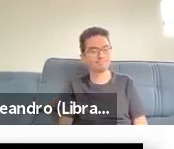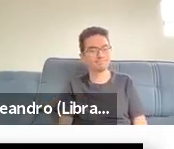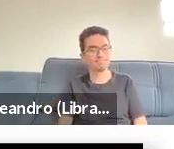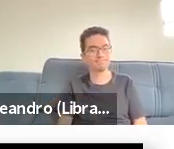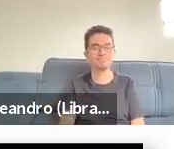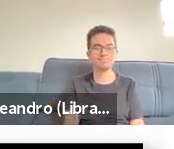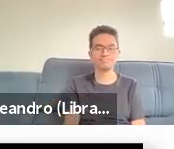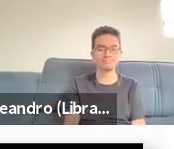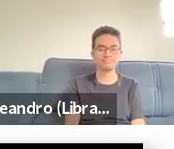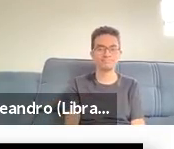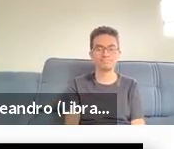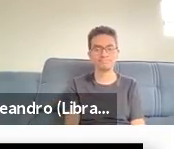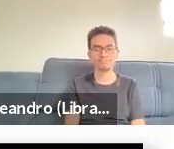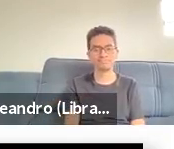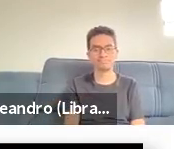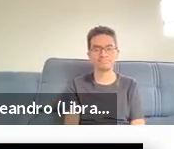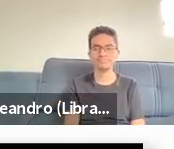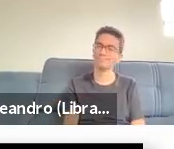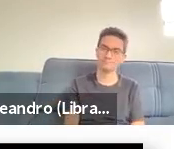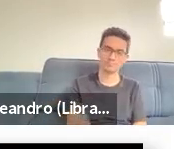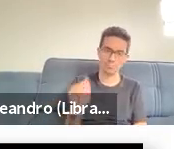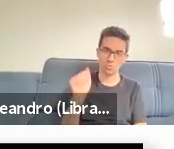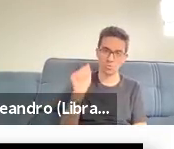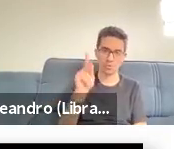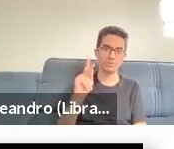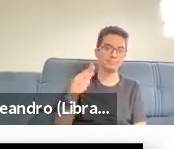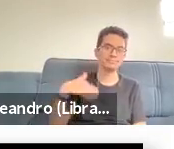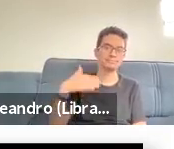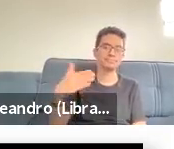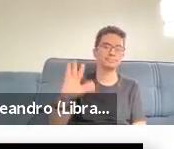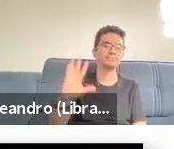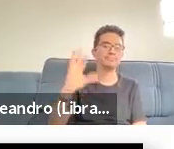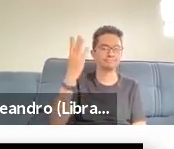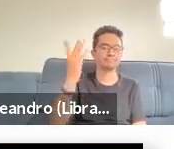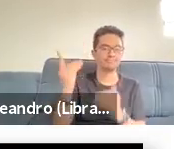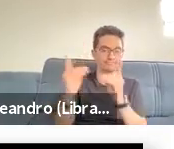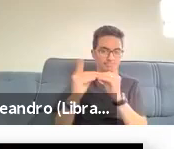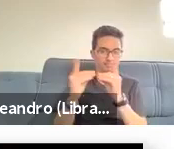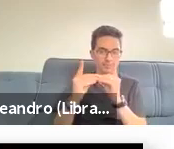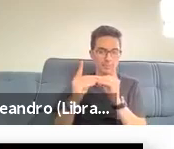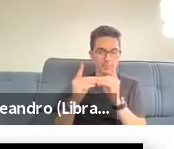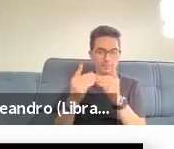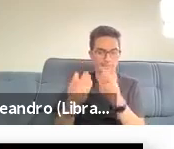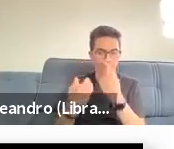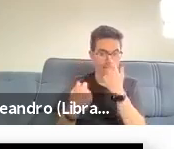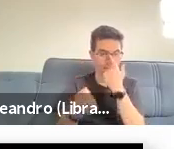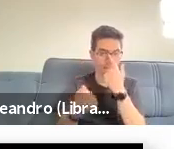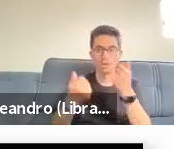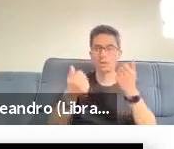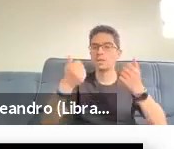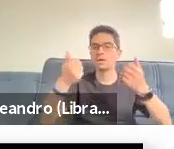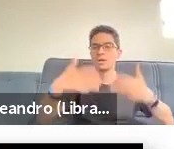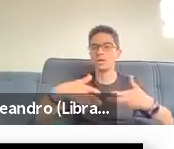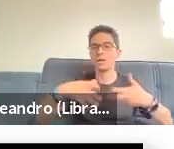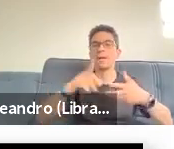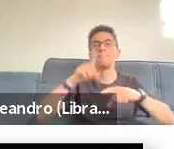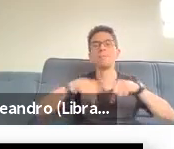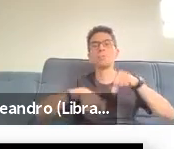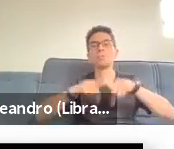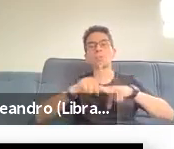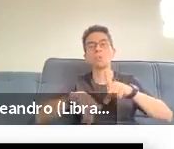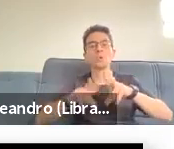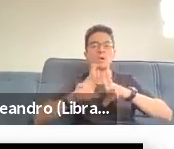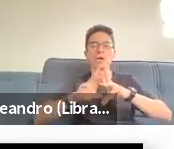models was their color, you know, not a very techie answer for a tech store. So the rapidly shifting